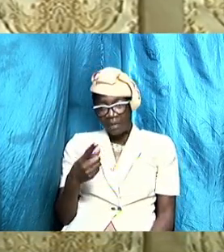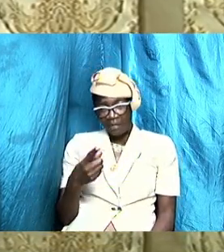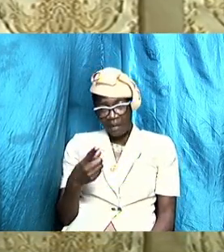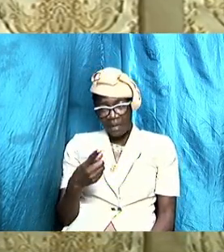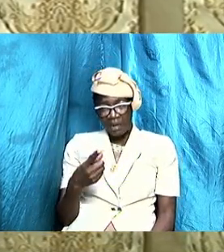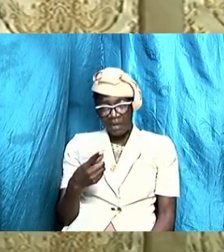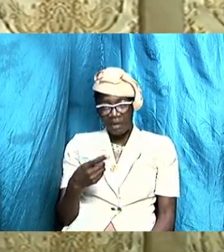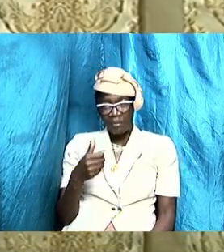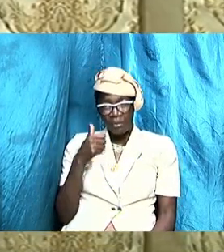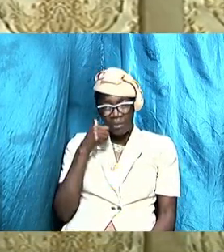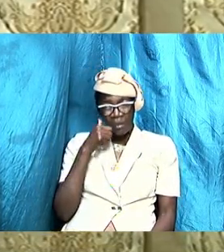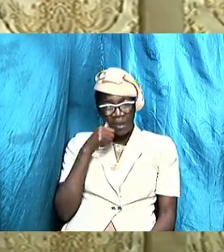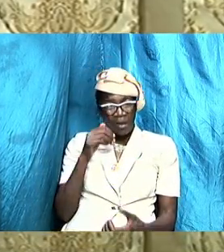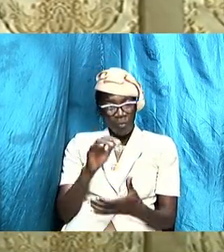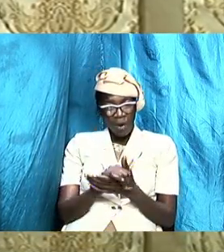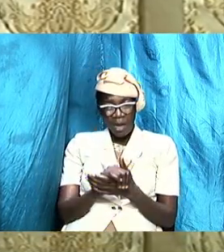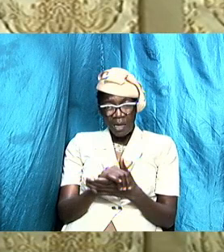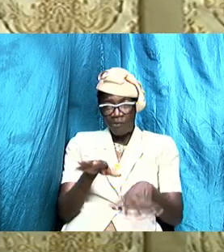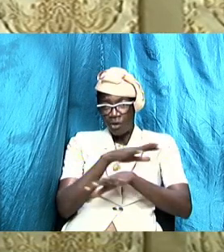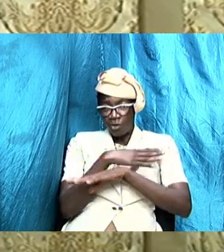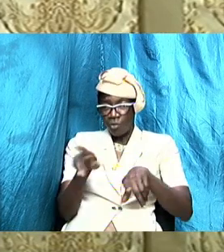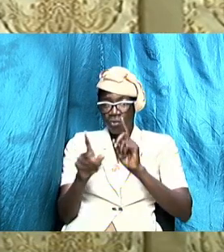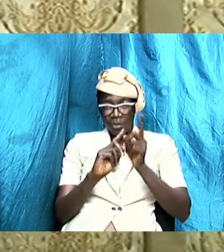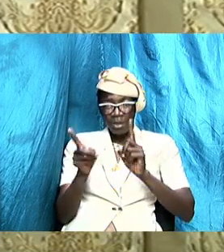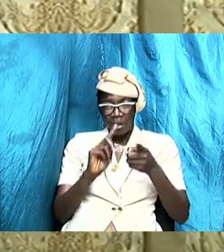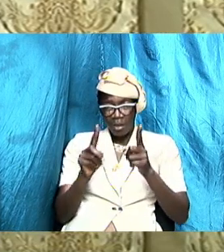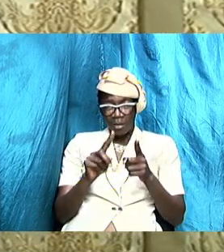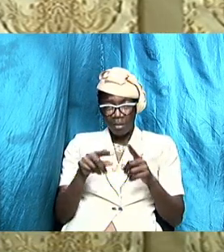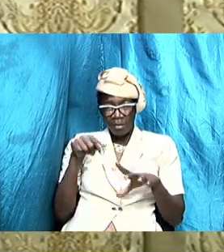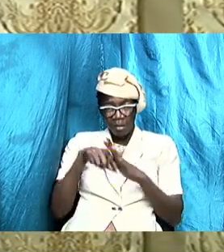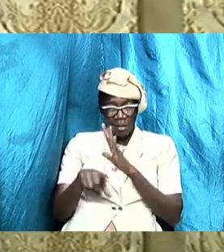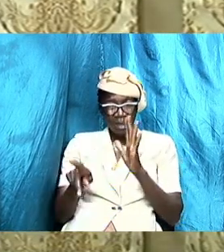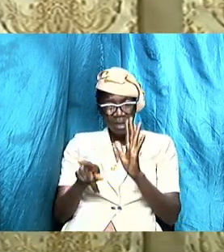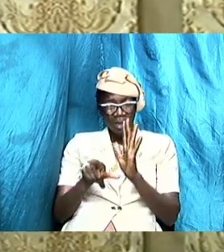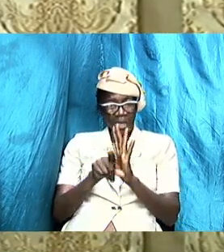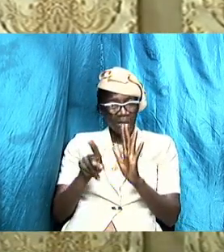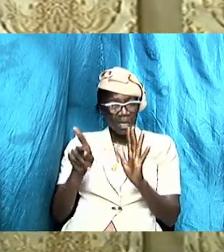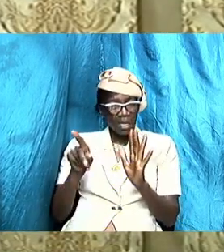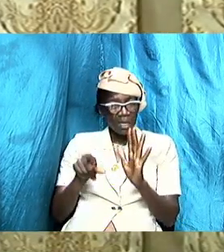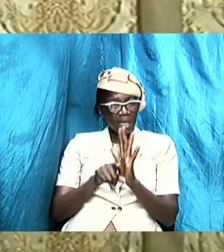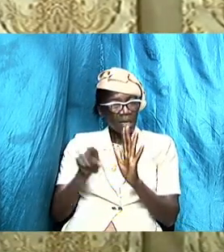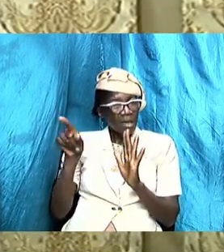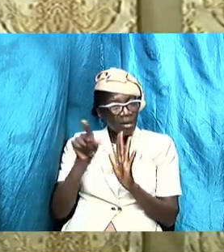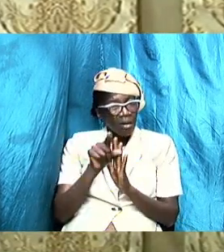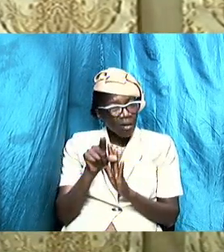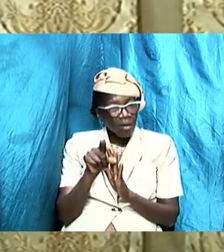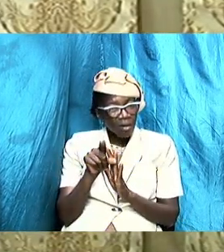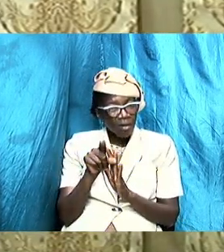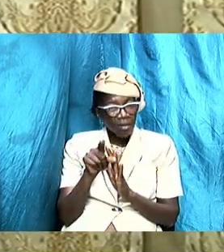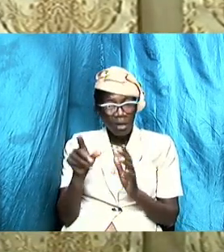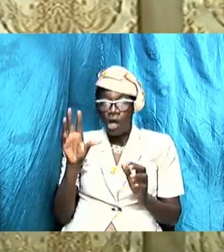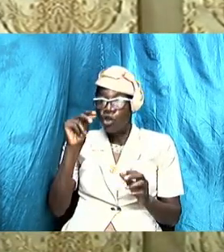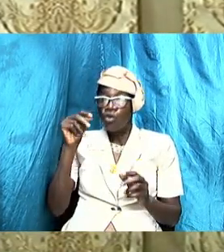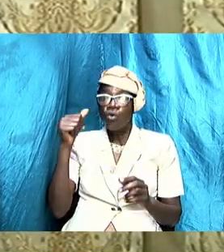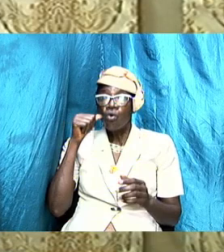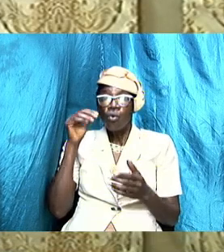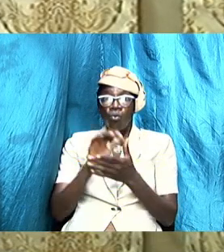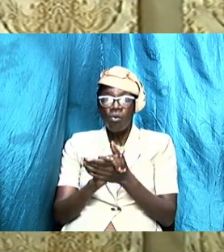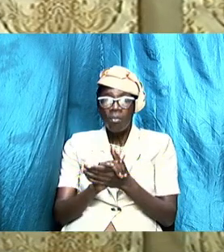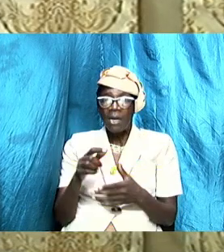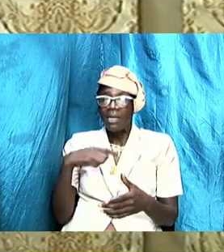to not talk to her in laws no woman ought to tell her husband